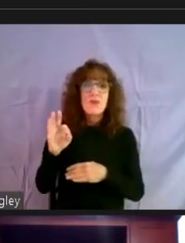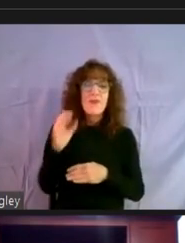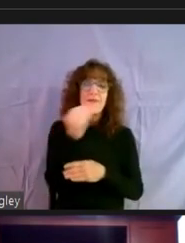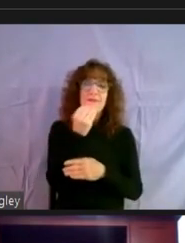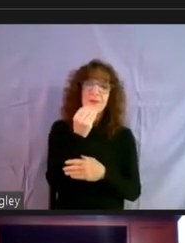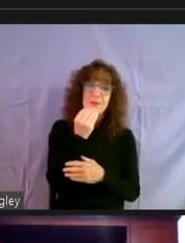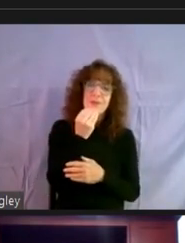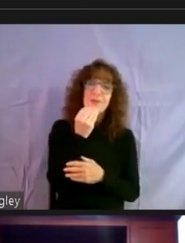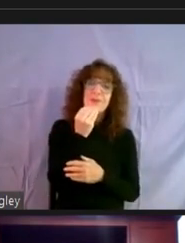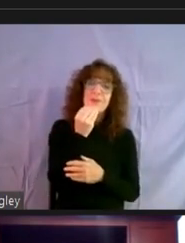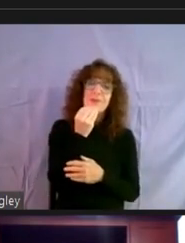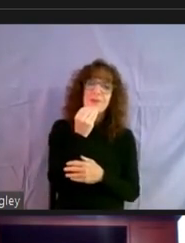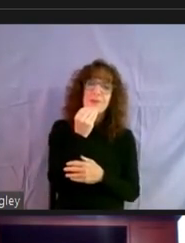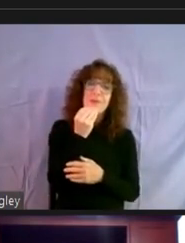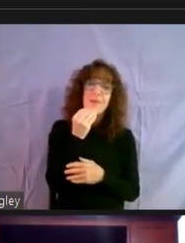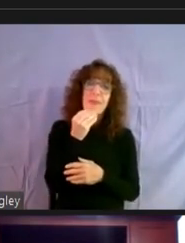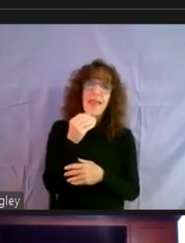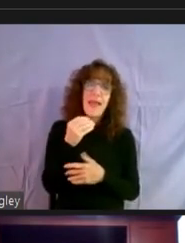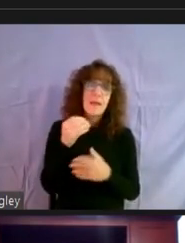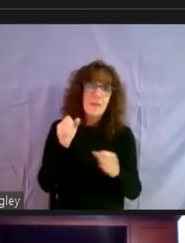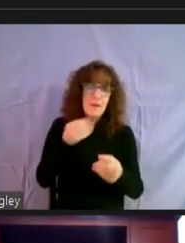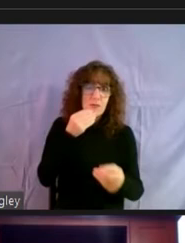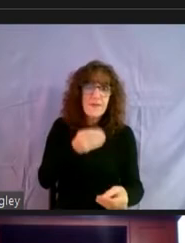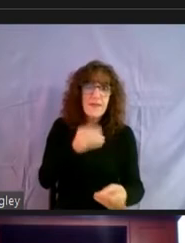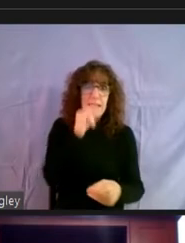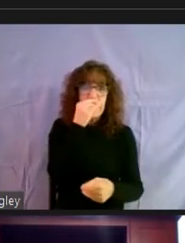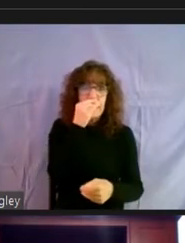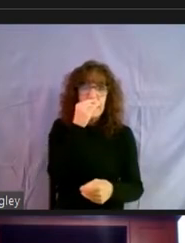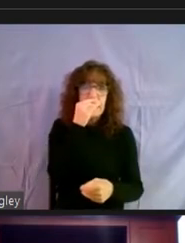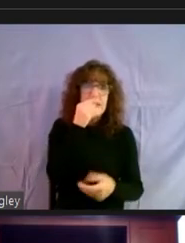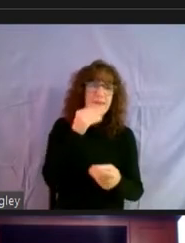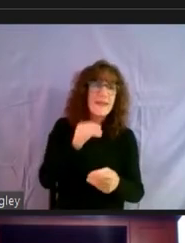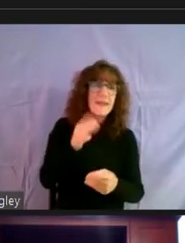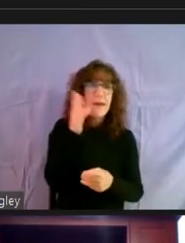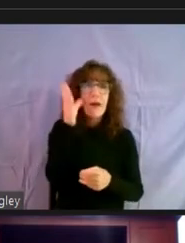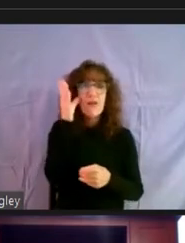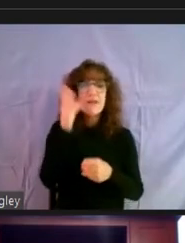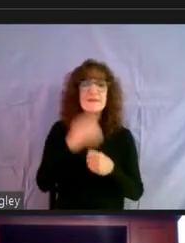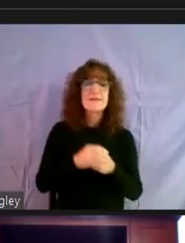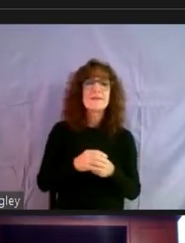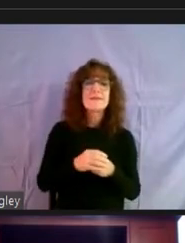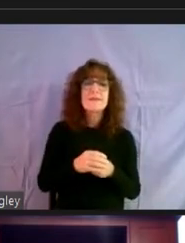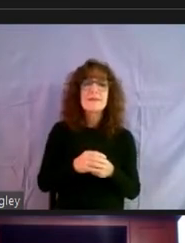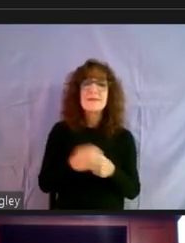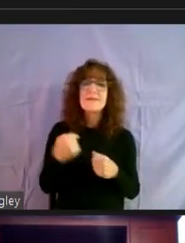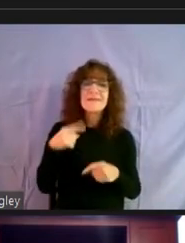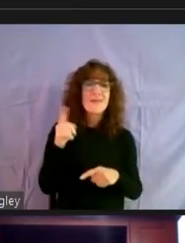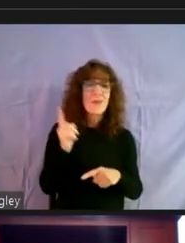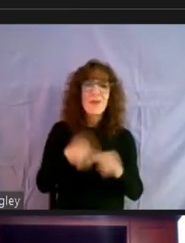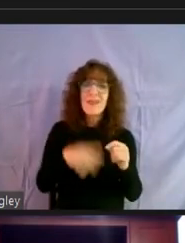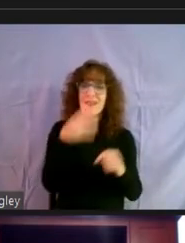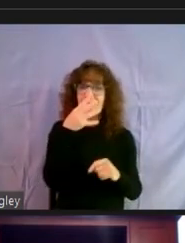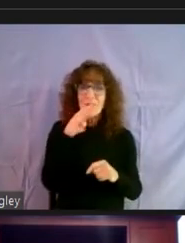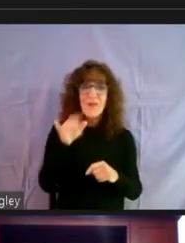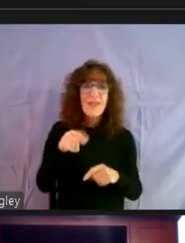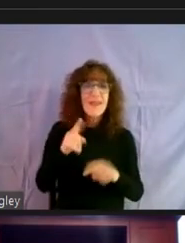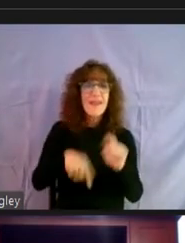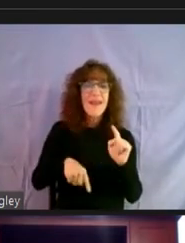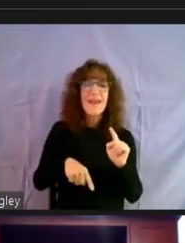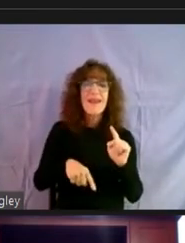and, and be able to be able to feed their kids and their parents. And, and, um, we, we can't walk away from that. So.